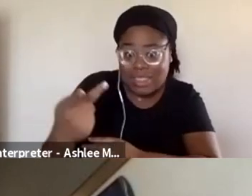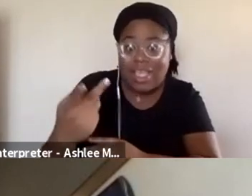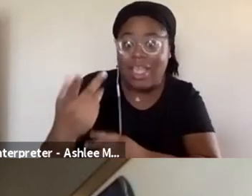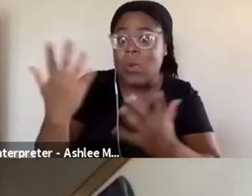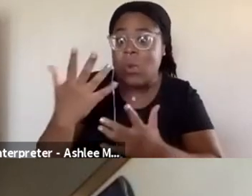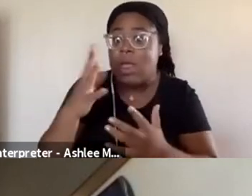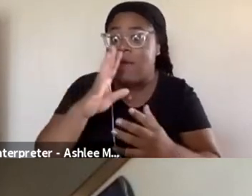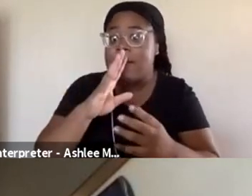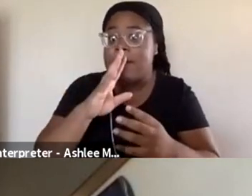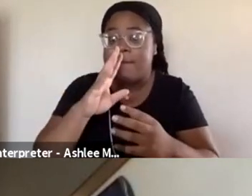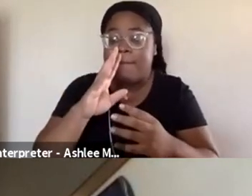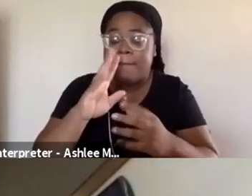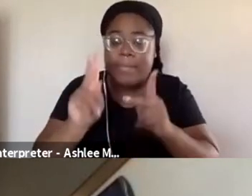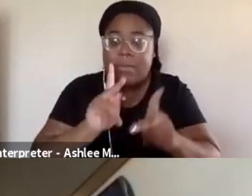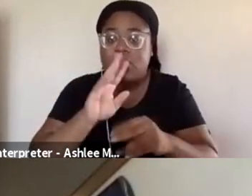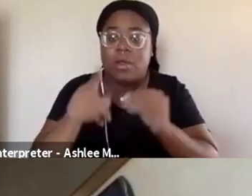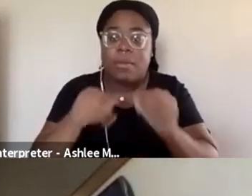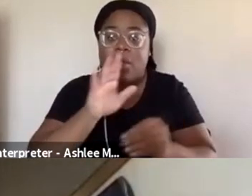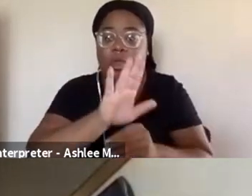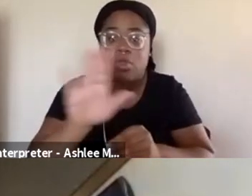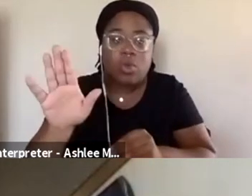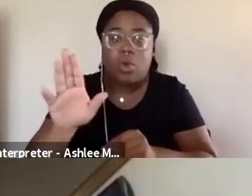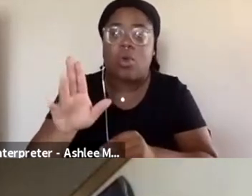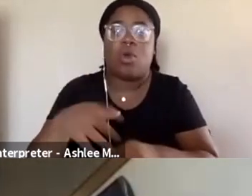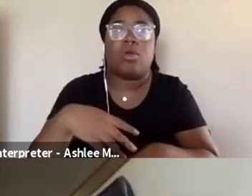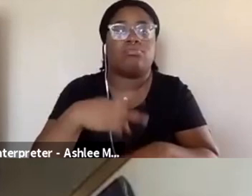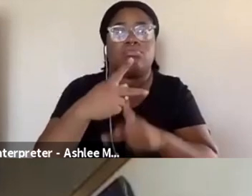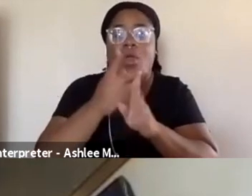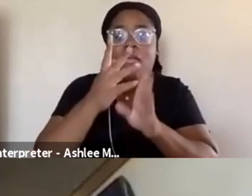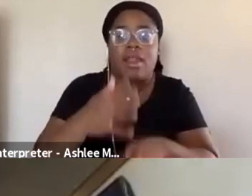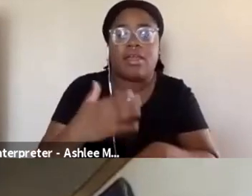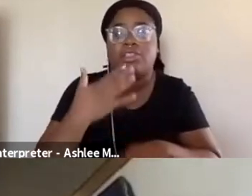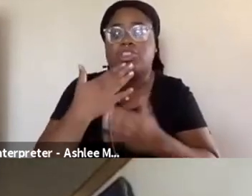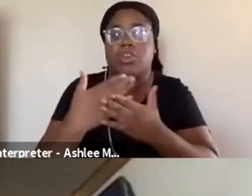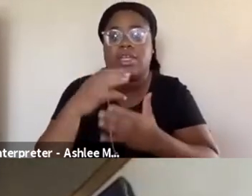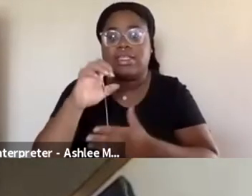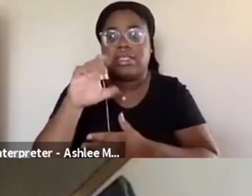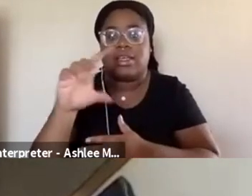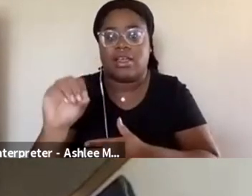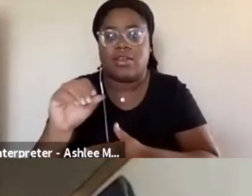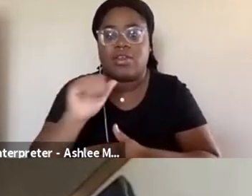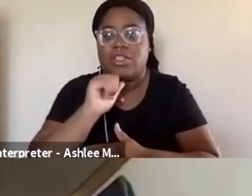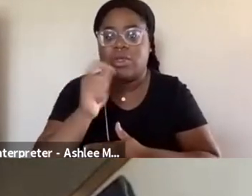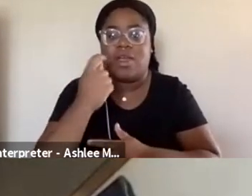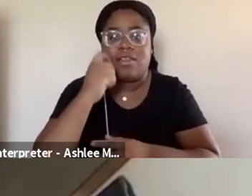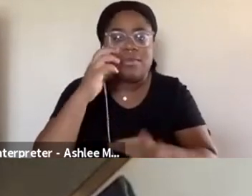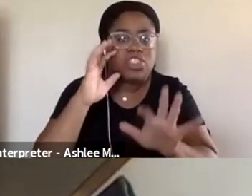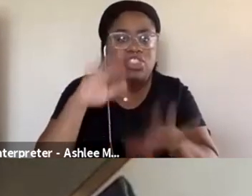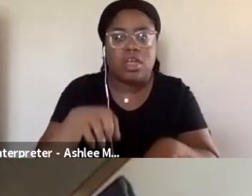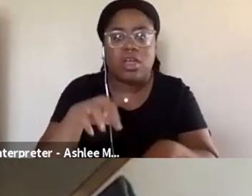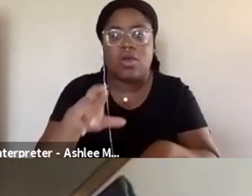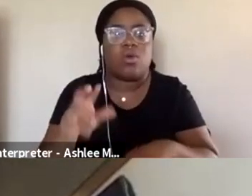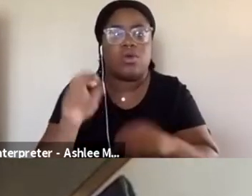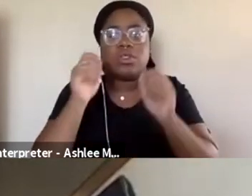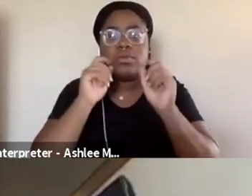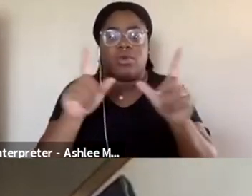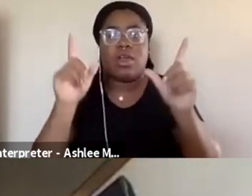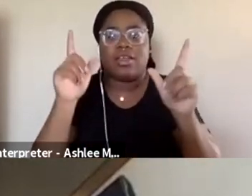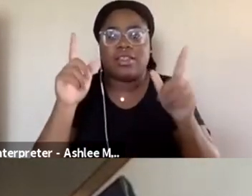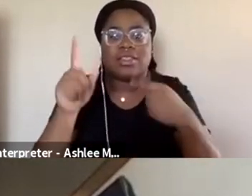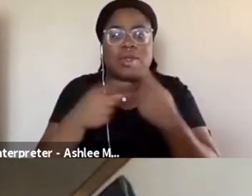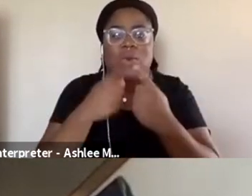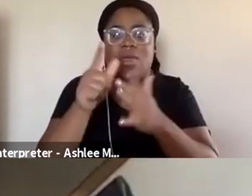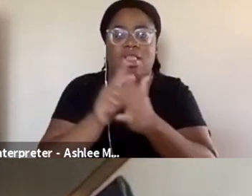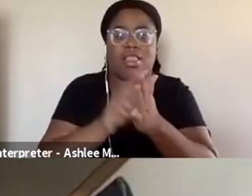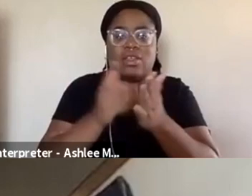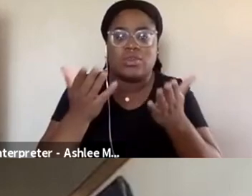folks are saying about your products, about your goods, about, about CEOs, about the things that are happening. You don't have to be shocked and surprised, you know, by a lawsuit, like when things are like actually